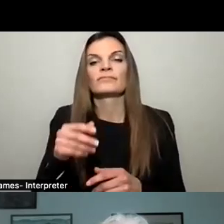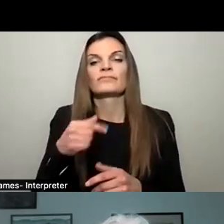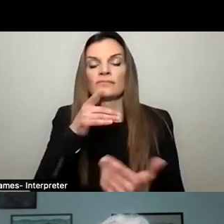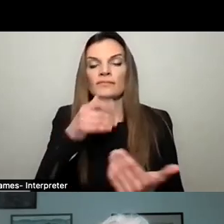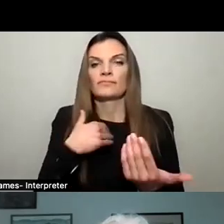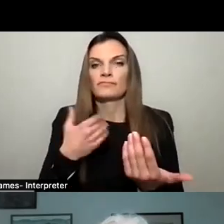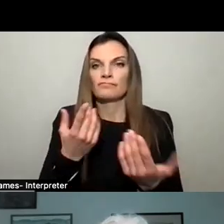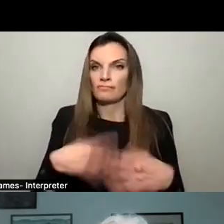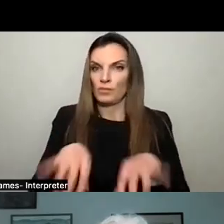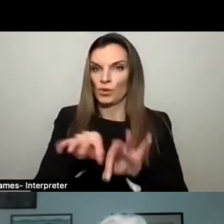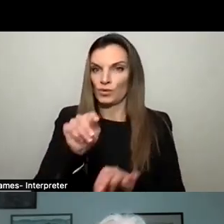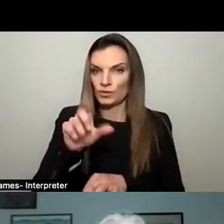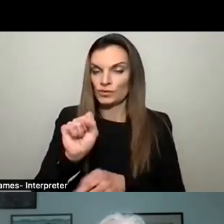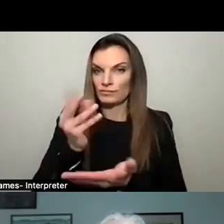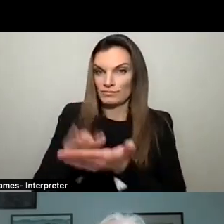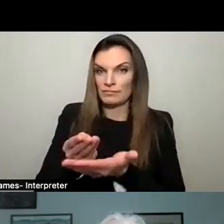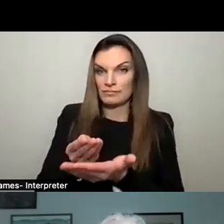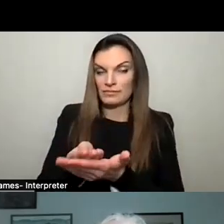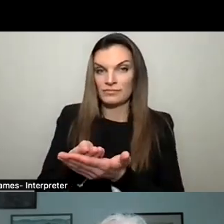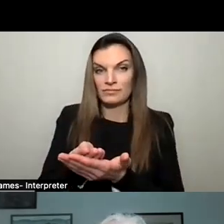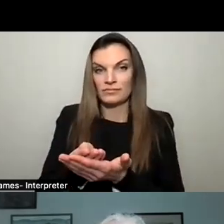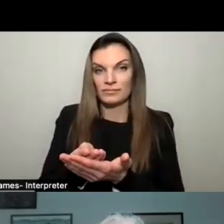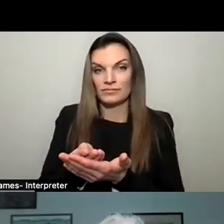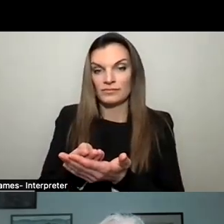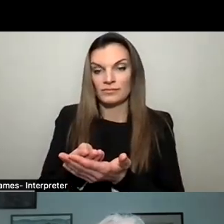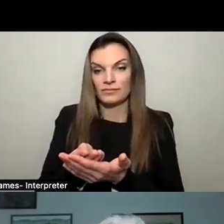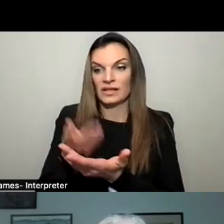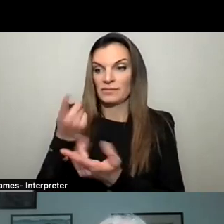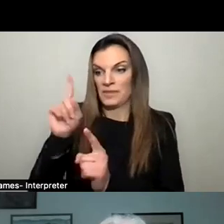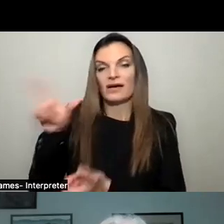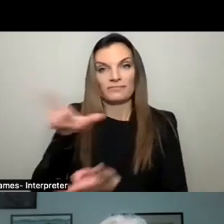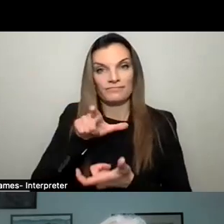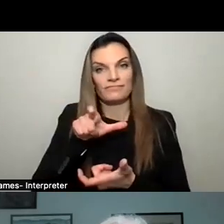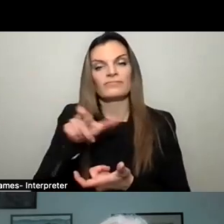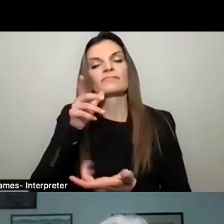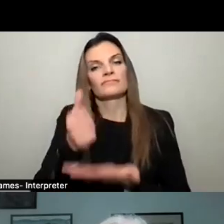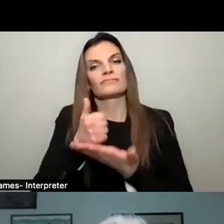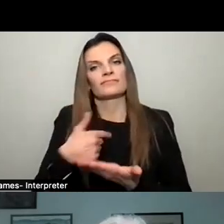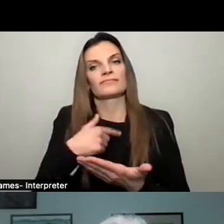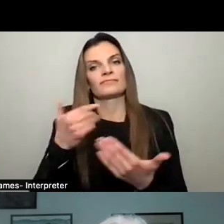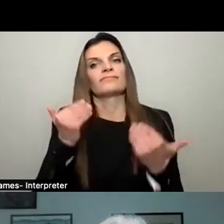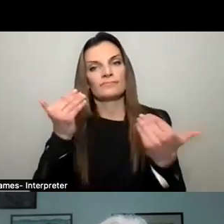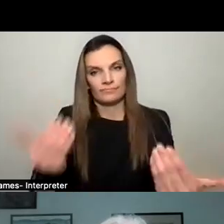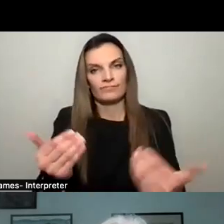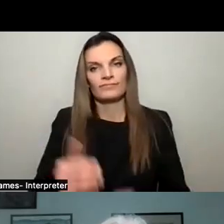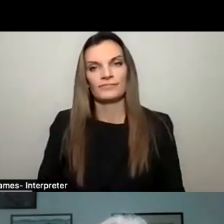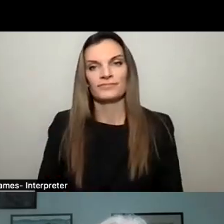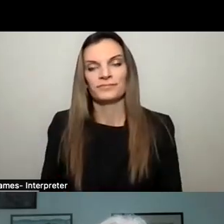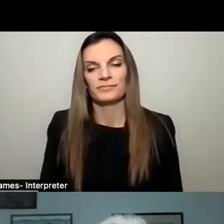the important tools, the money, to be able to help us to implement those measures.